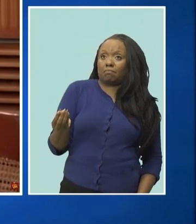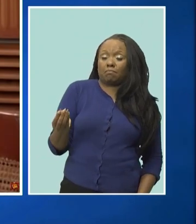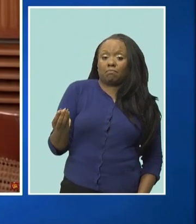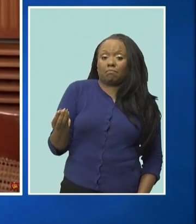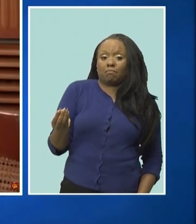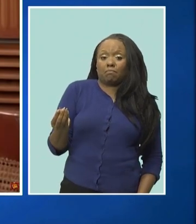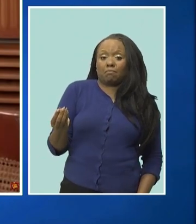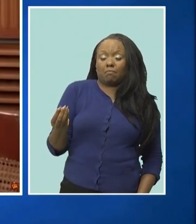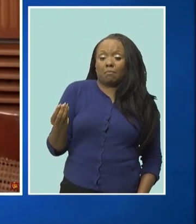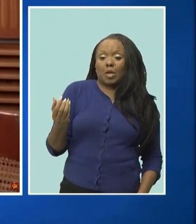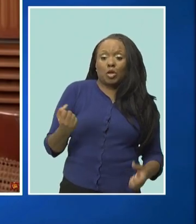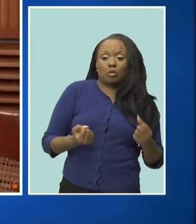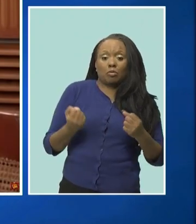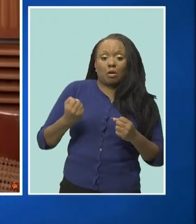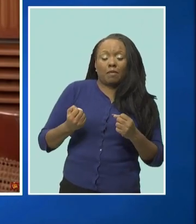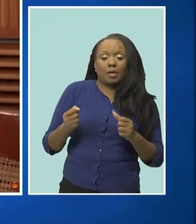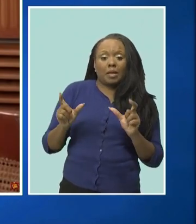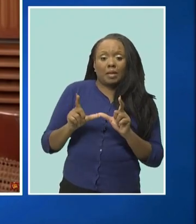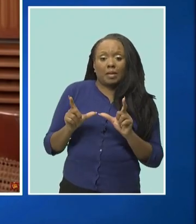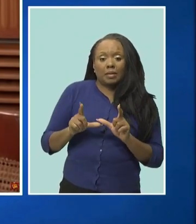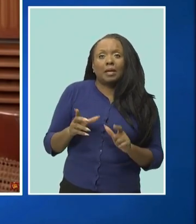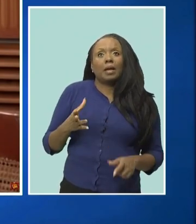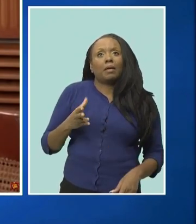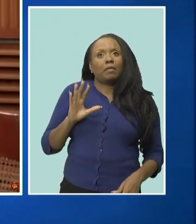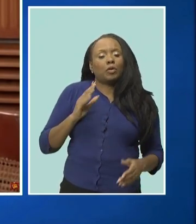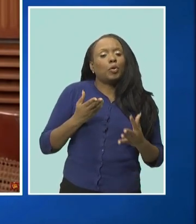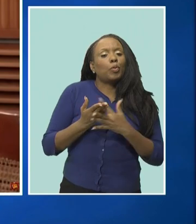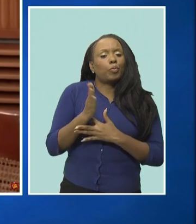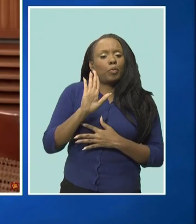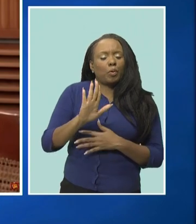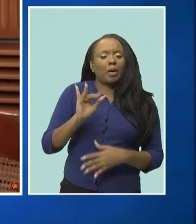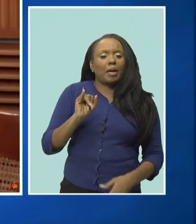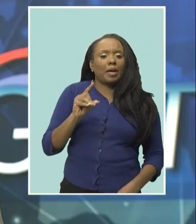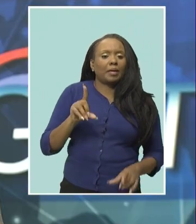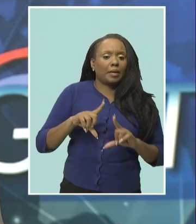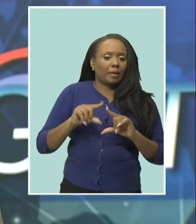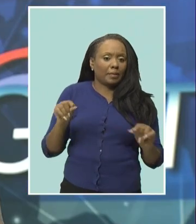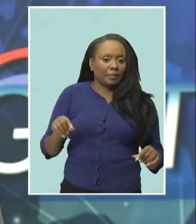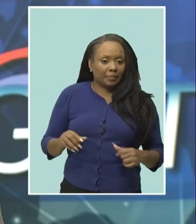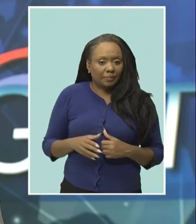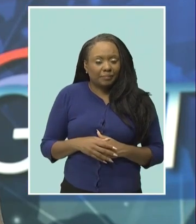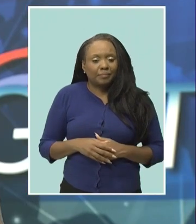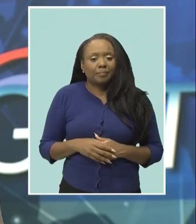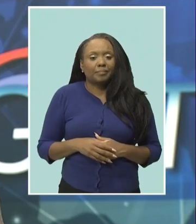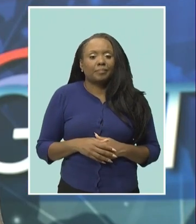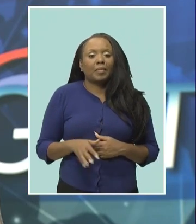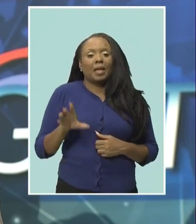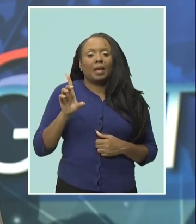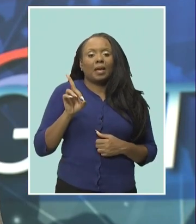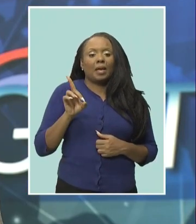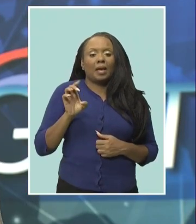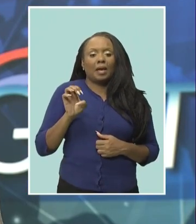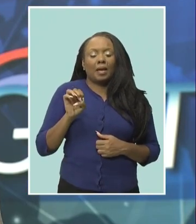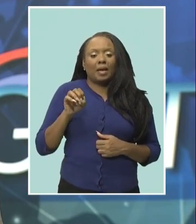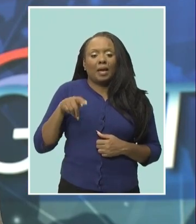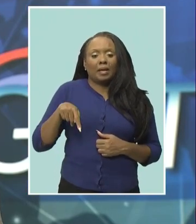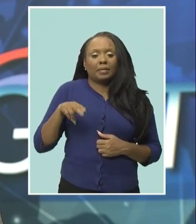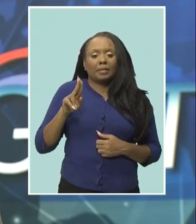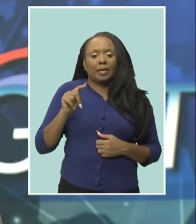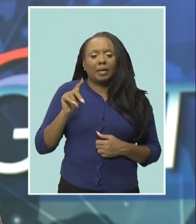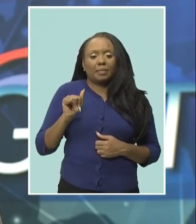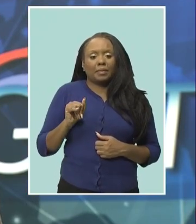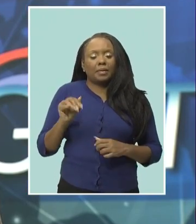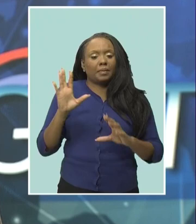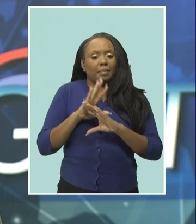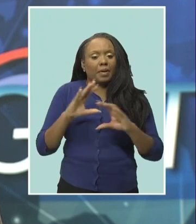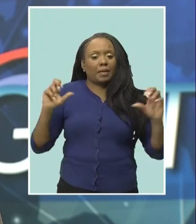the two have the current information and the trident id card will do so meanwhile deputy president of the senate her honor